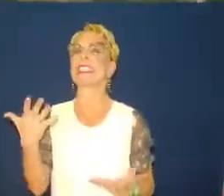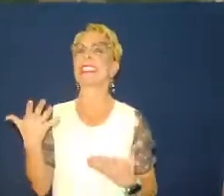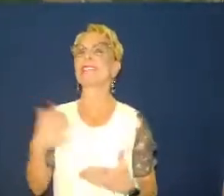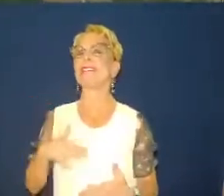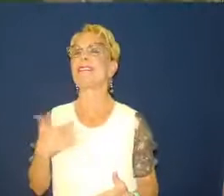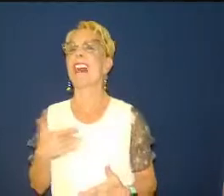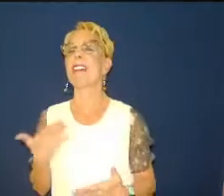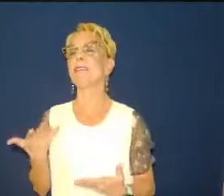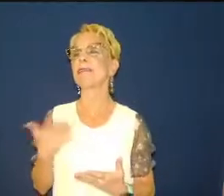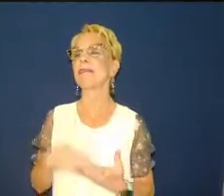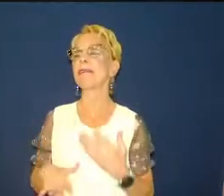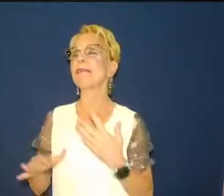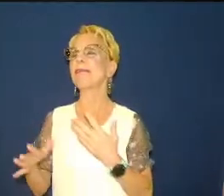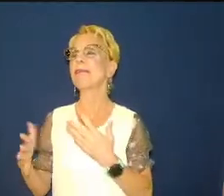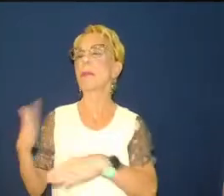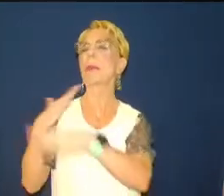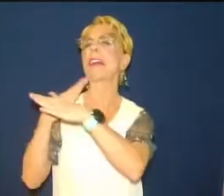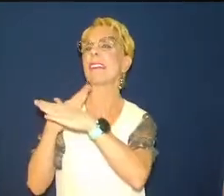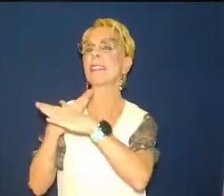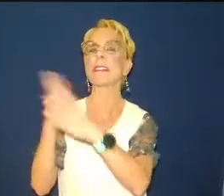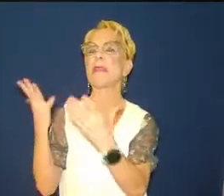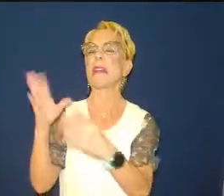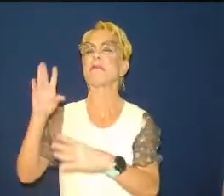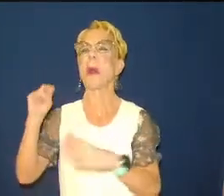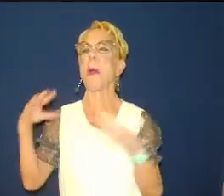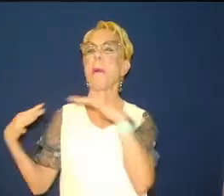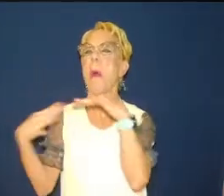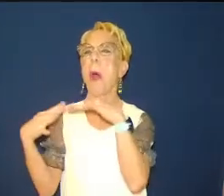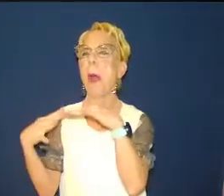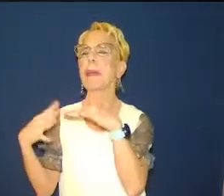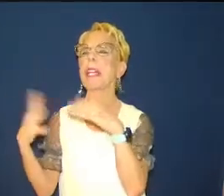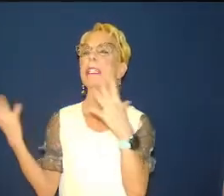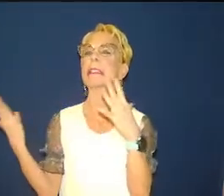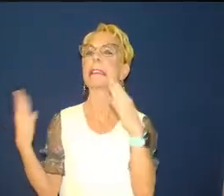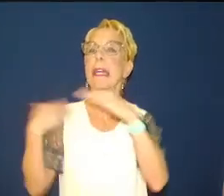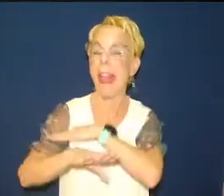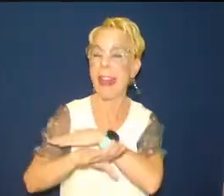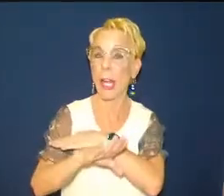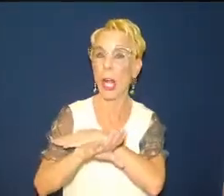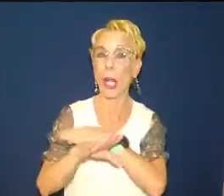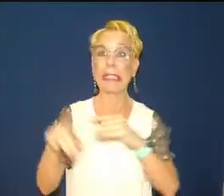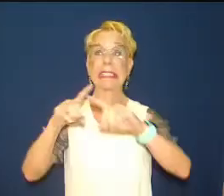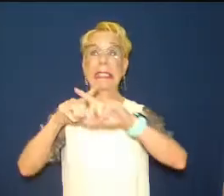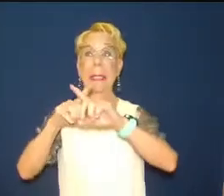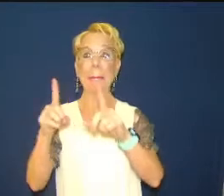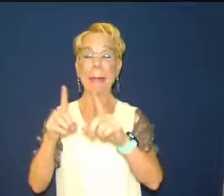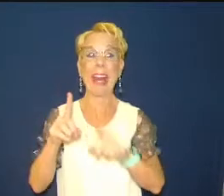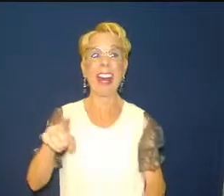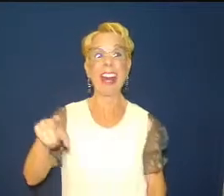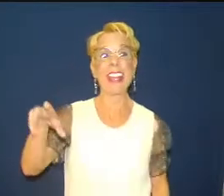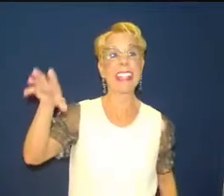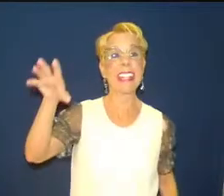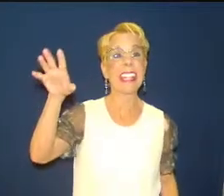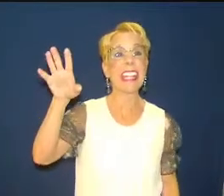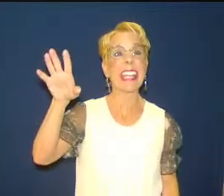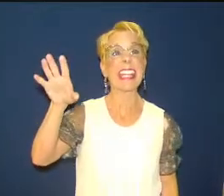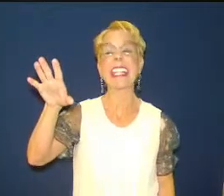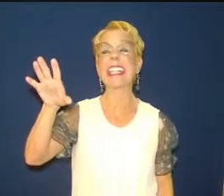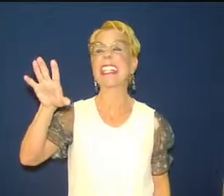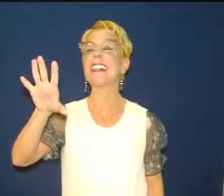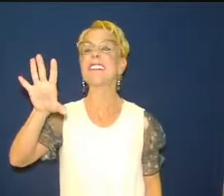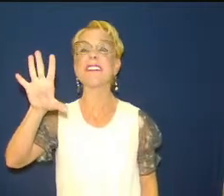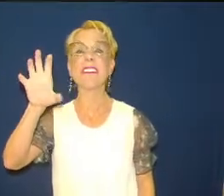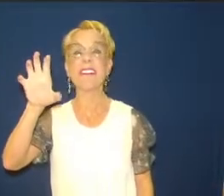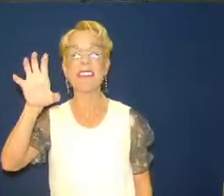During the reign of Croesus one of the strongholds of the city was captured by Cyrus in 549 BC when one of his